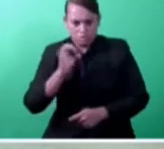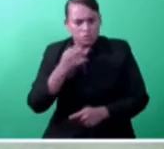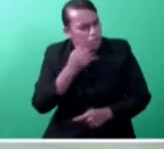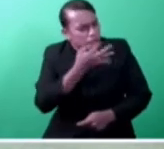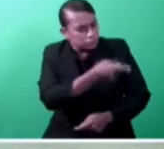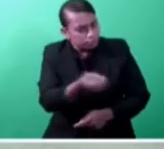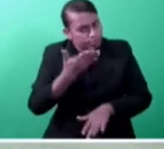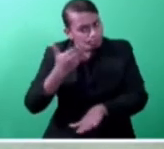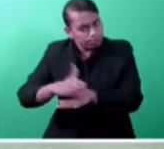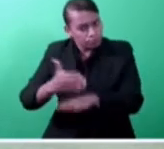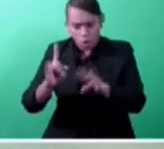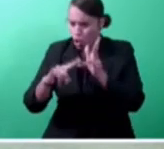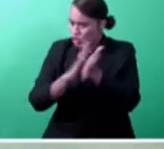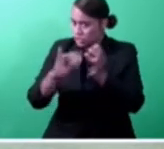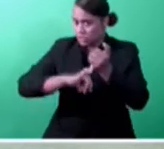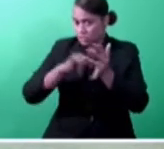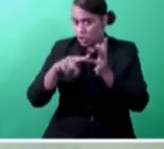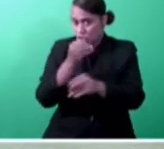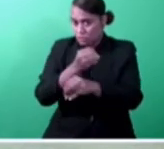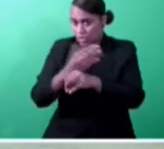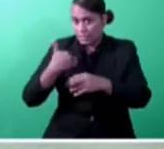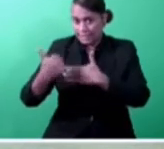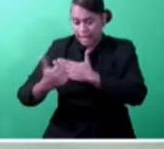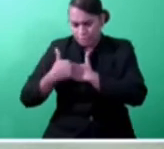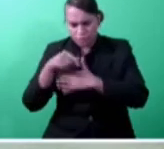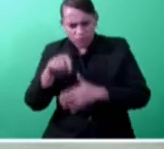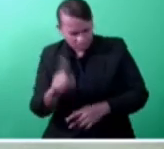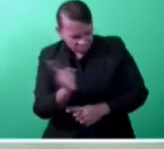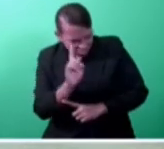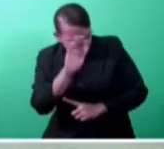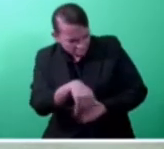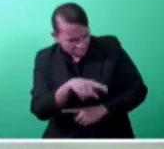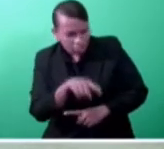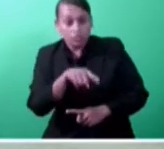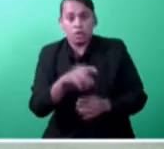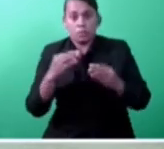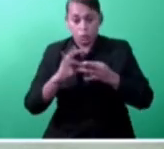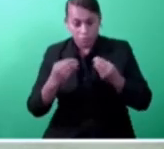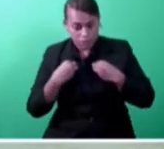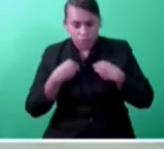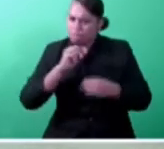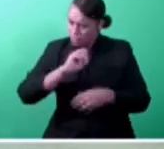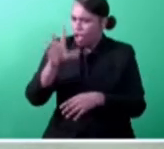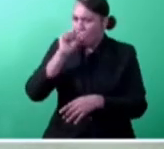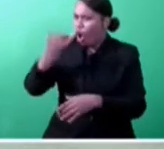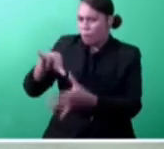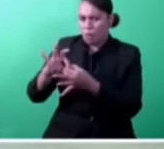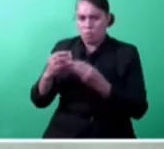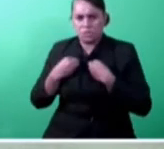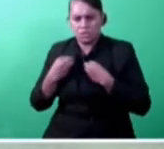are now recognized and can operate subject to certain conditions. This new provision legalizes